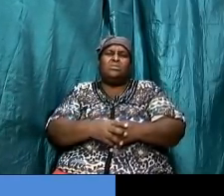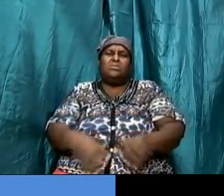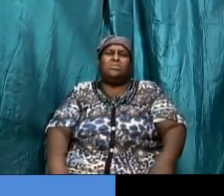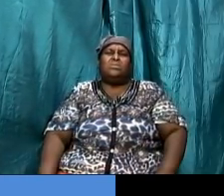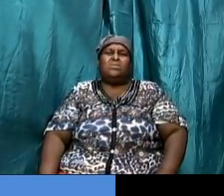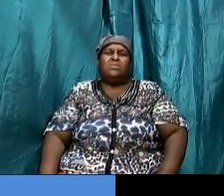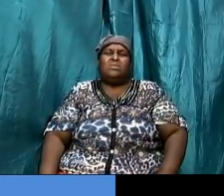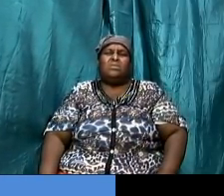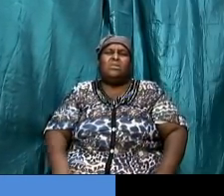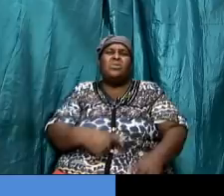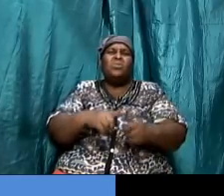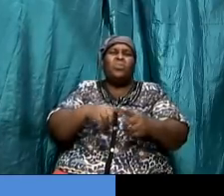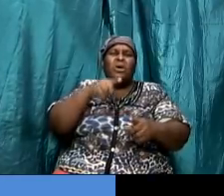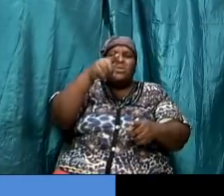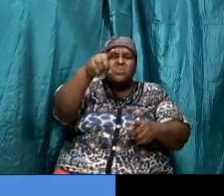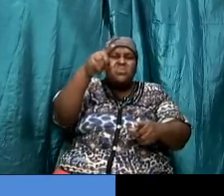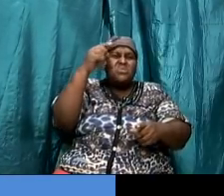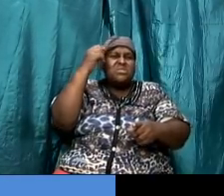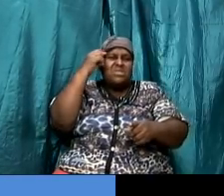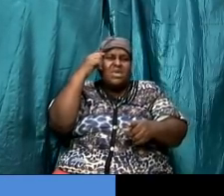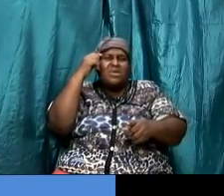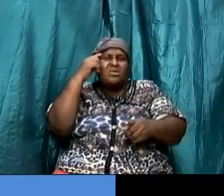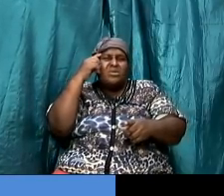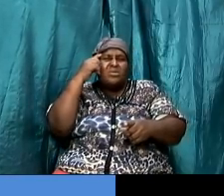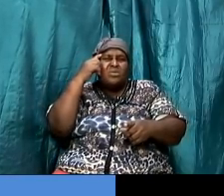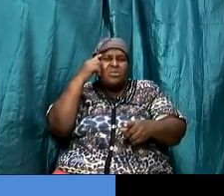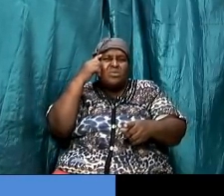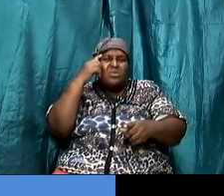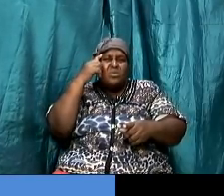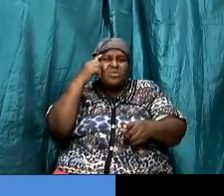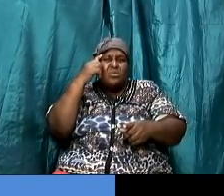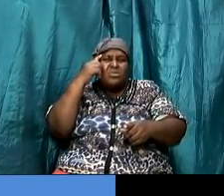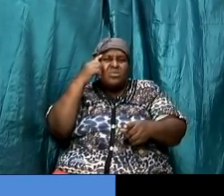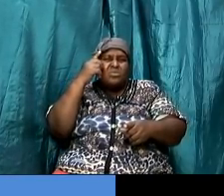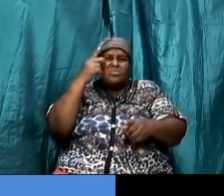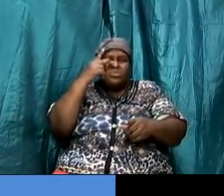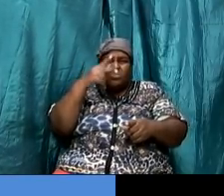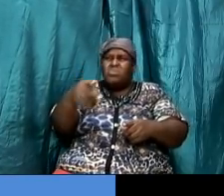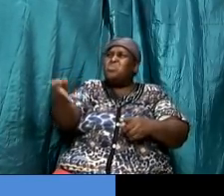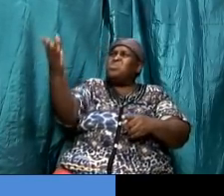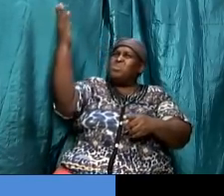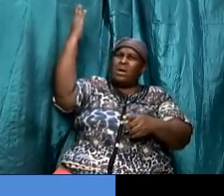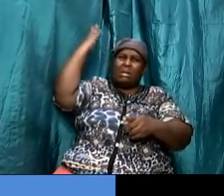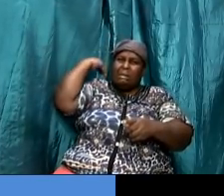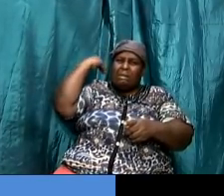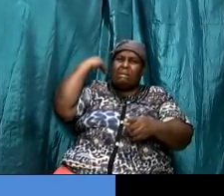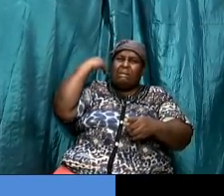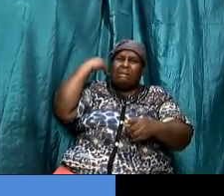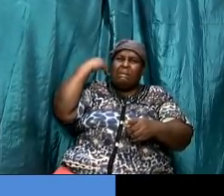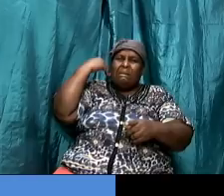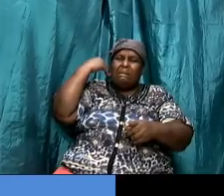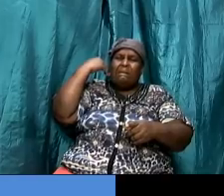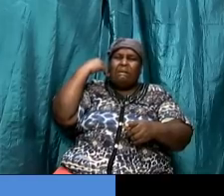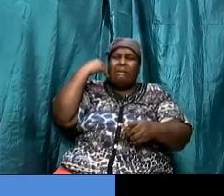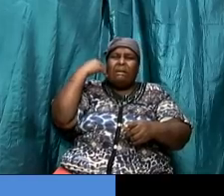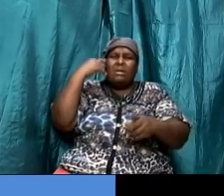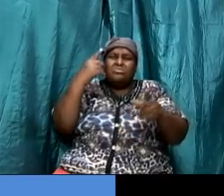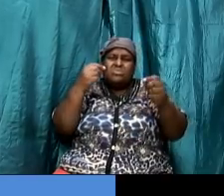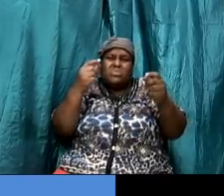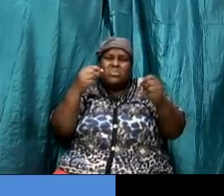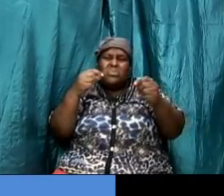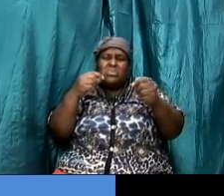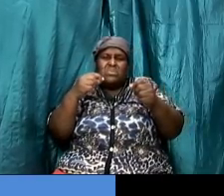when you think that you can go back and observe the old rituals and think that you can be saved